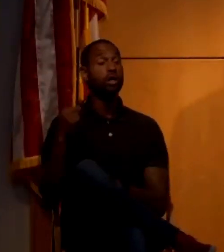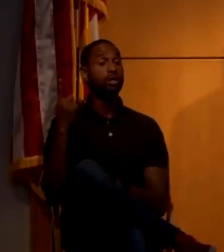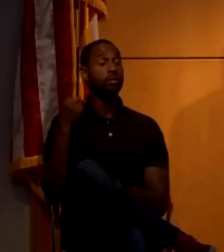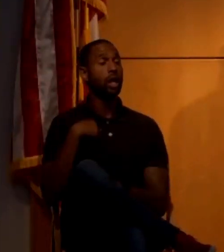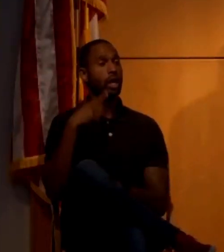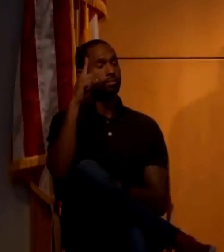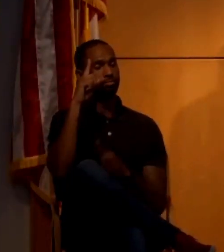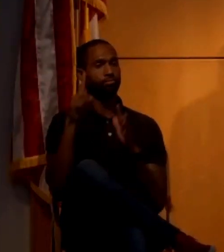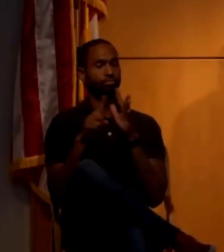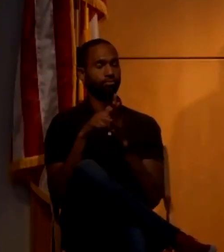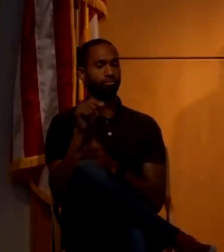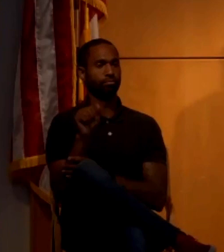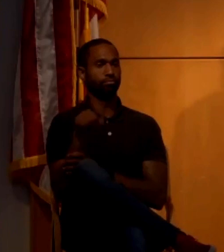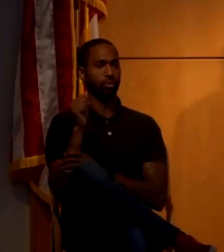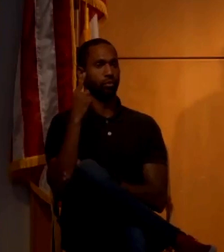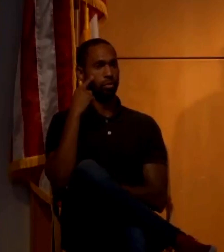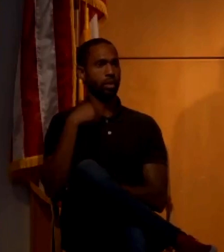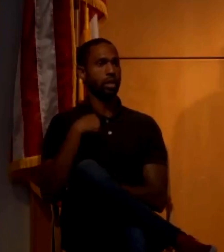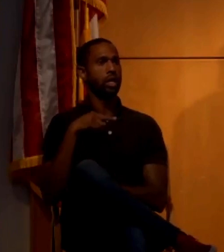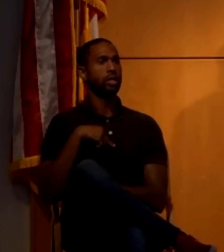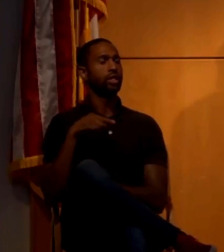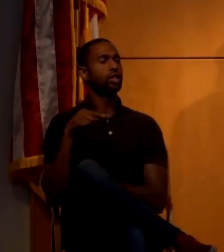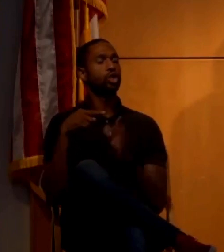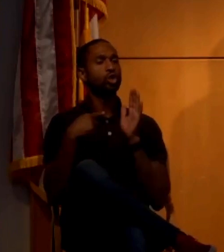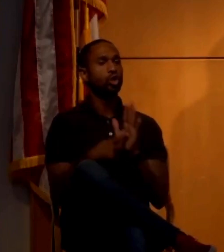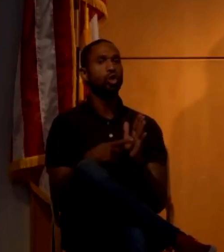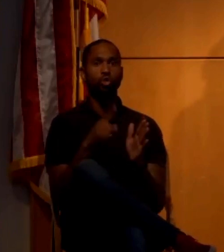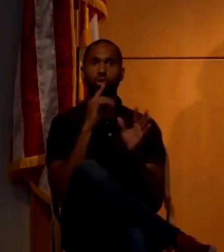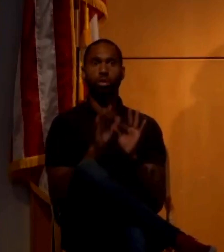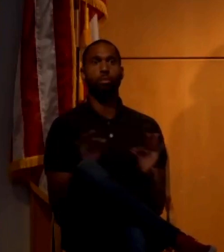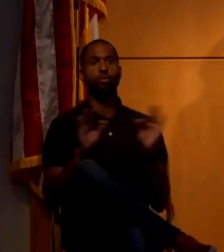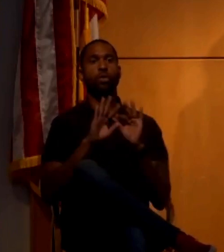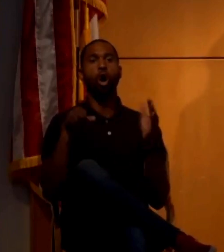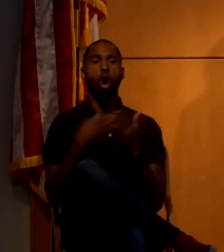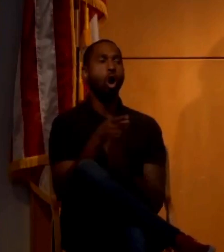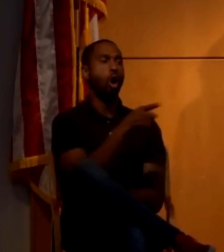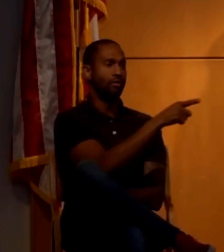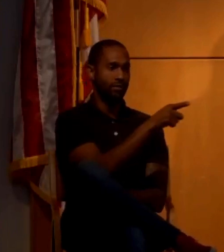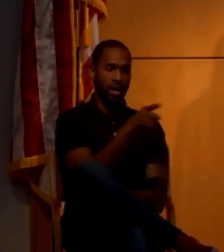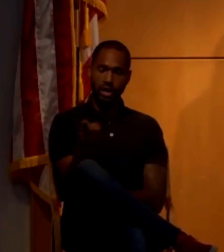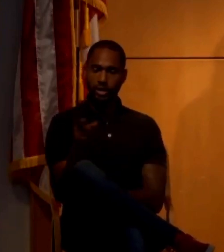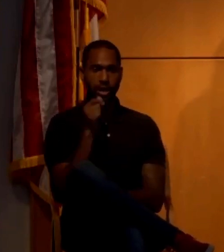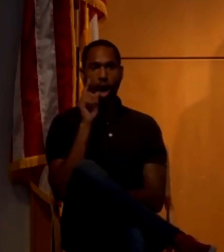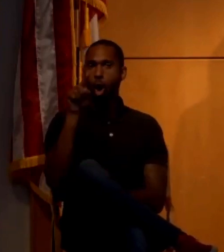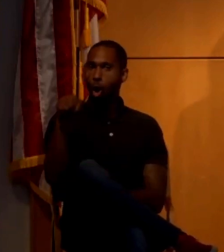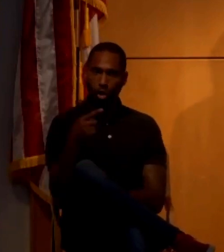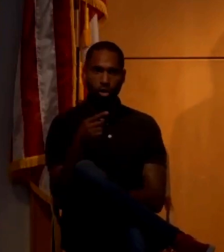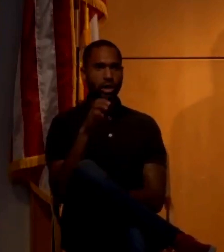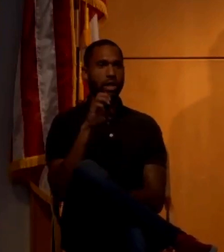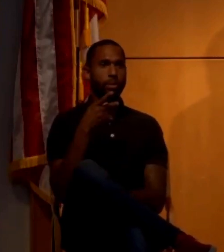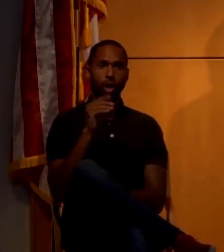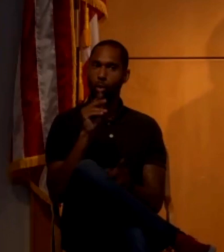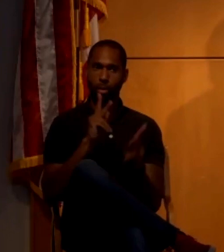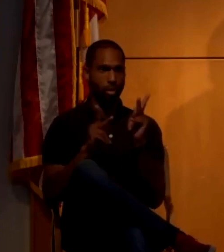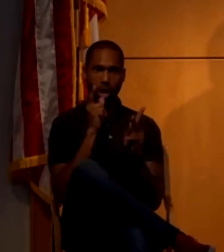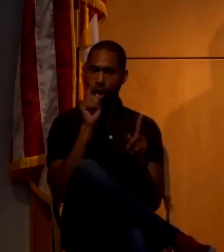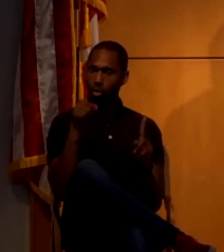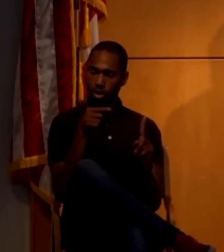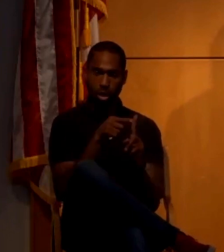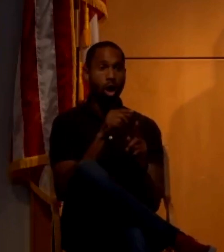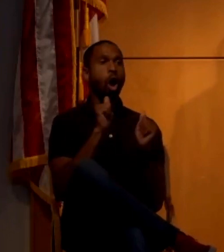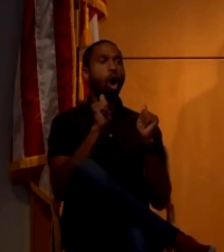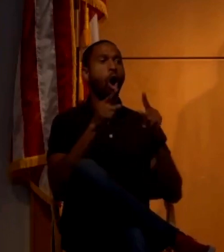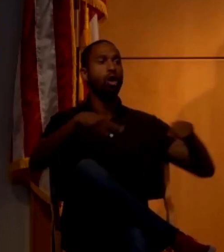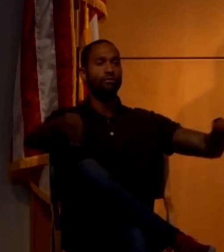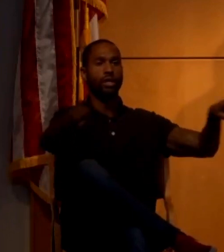was thinking is that, uh, this underscores the importance for all of us, all of us, not just the EPO people, but